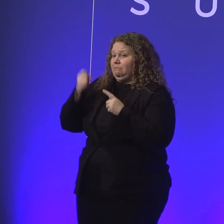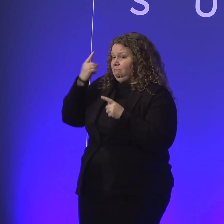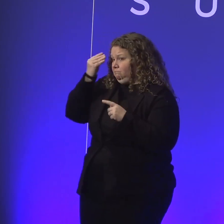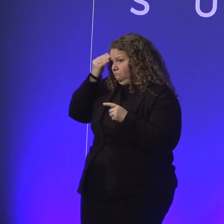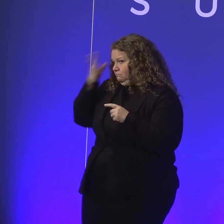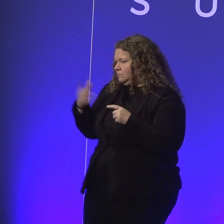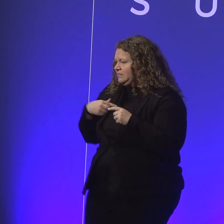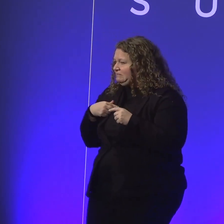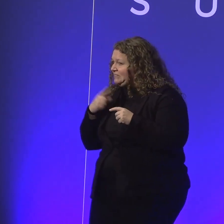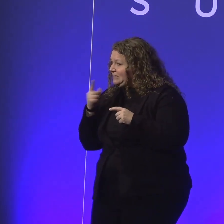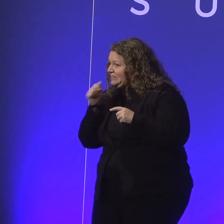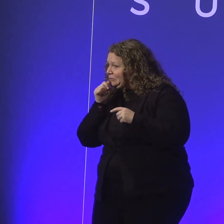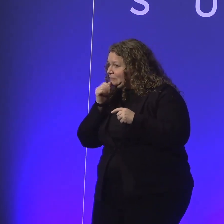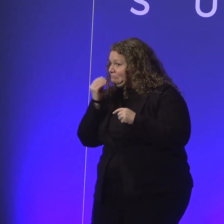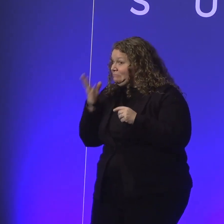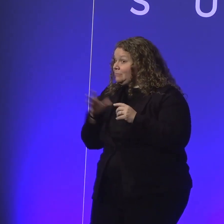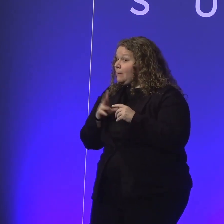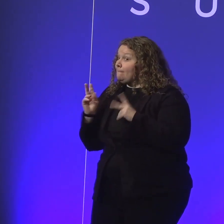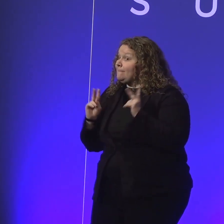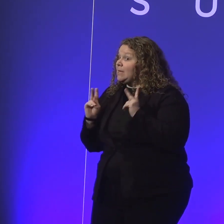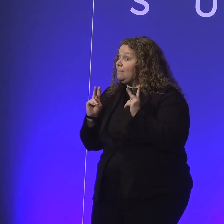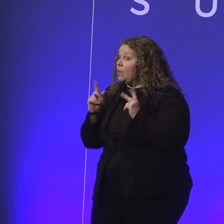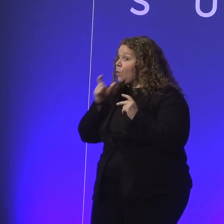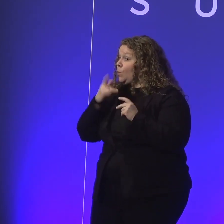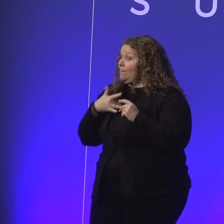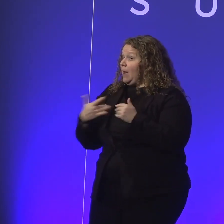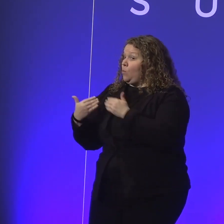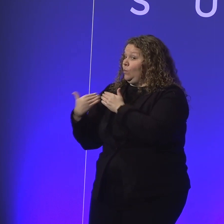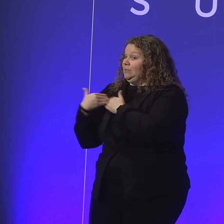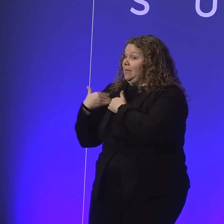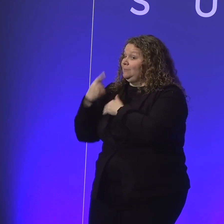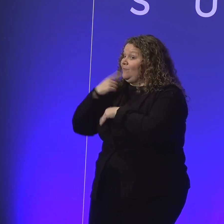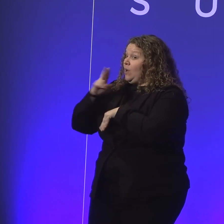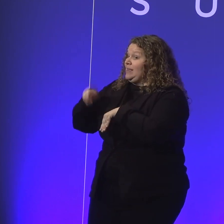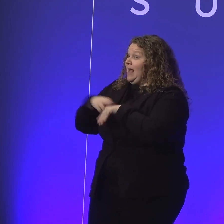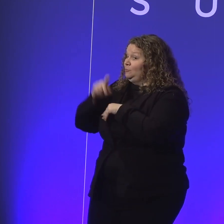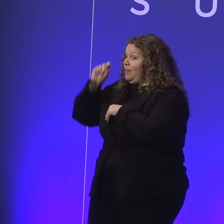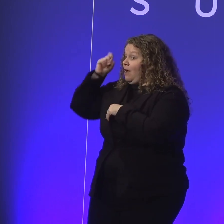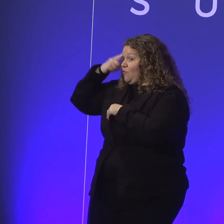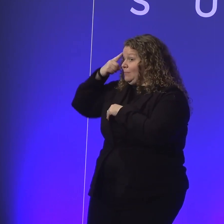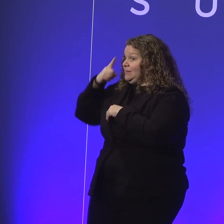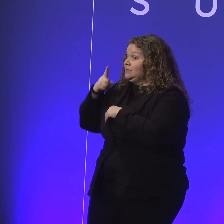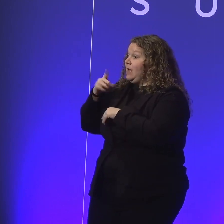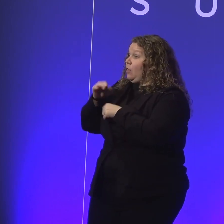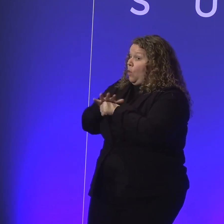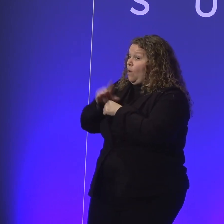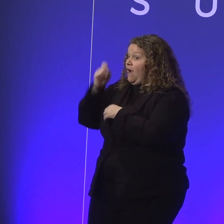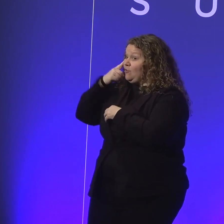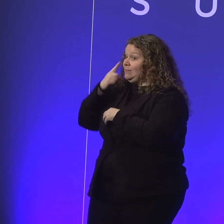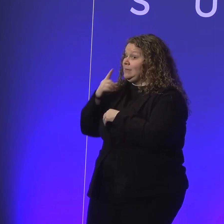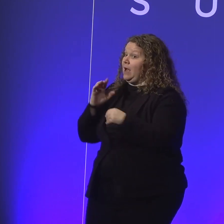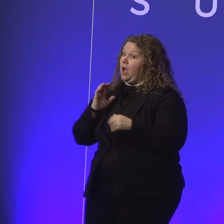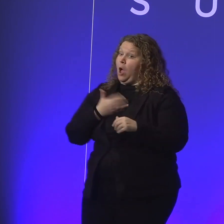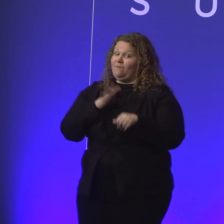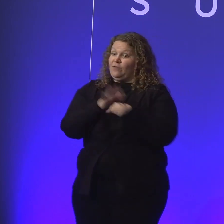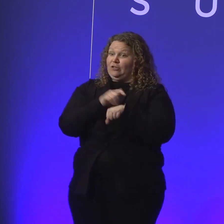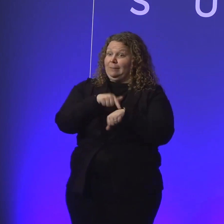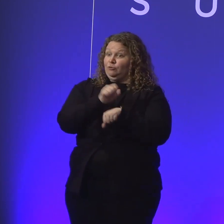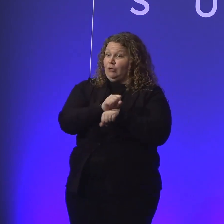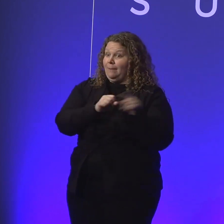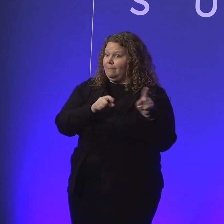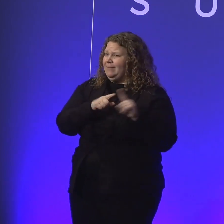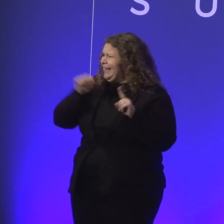people who look after local government or national government, you know, it's a full-time job for us to make sure that they understand that they can do something in this space